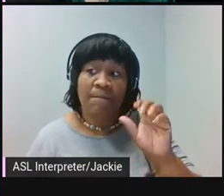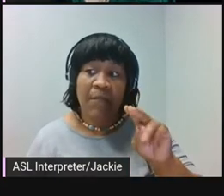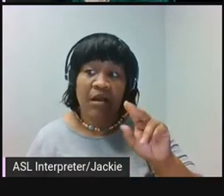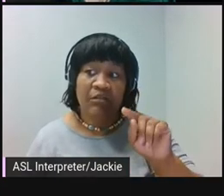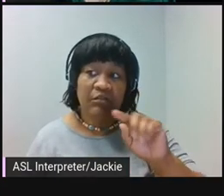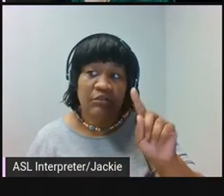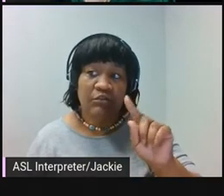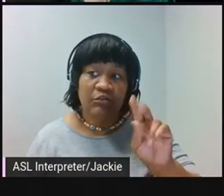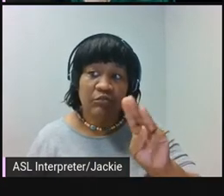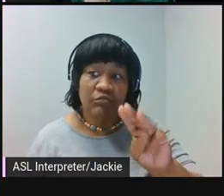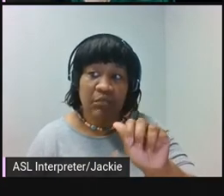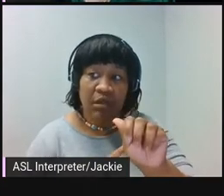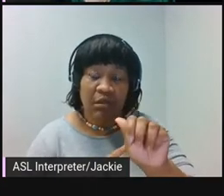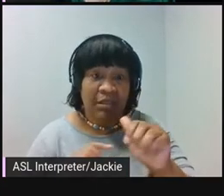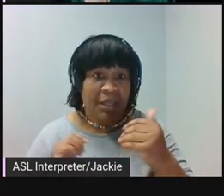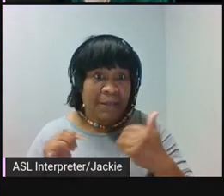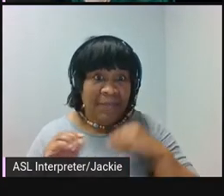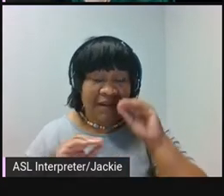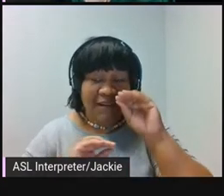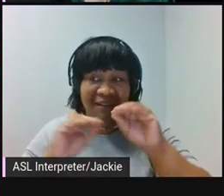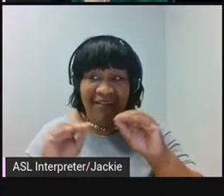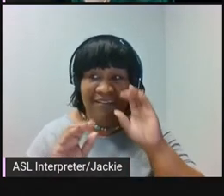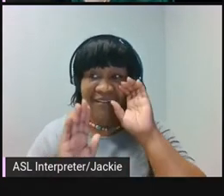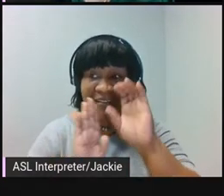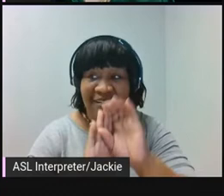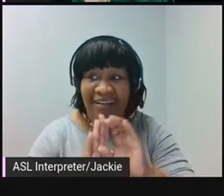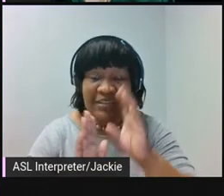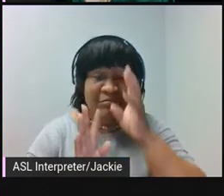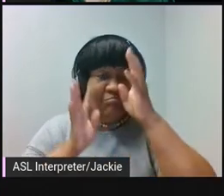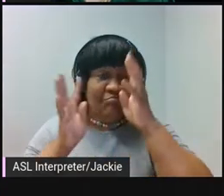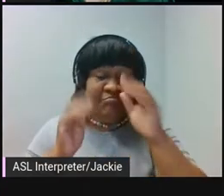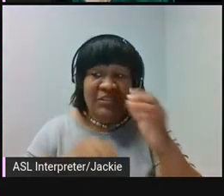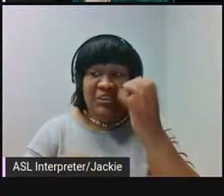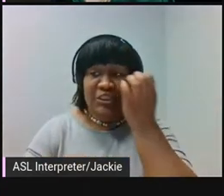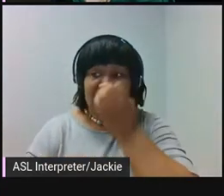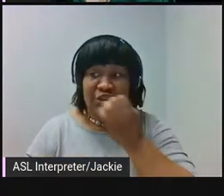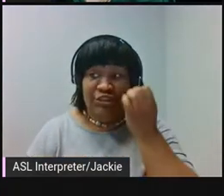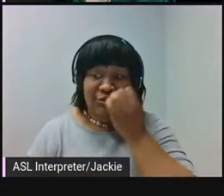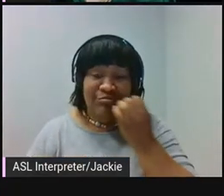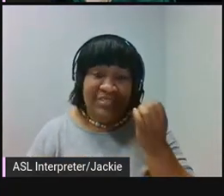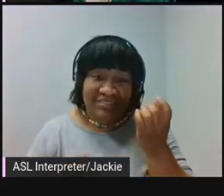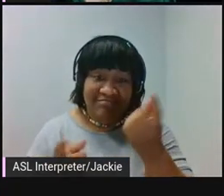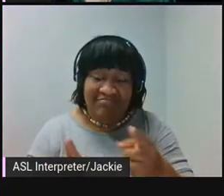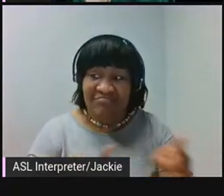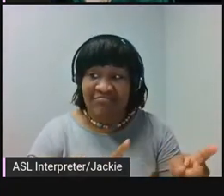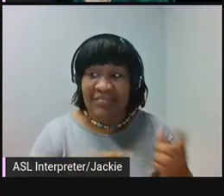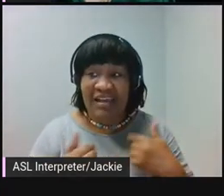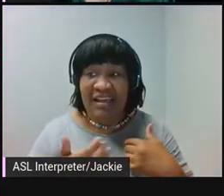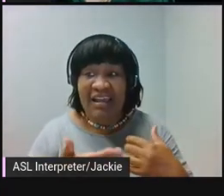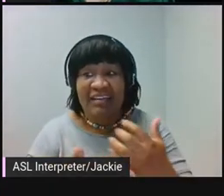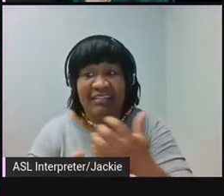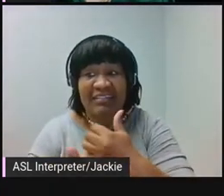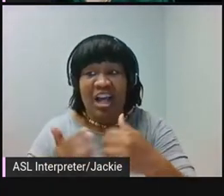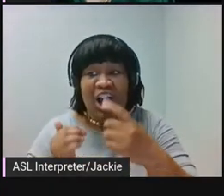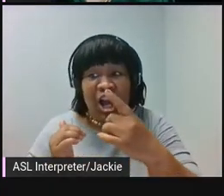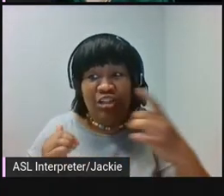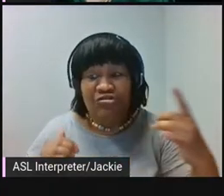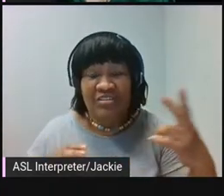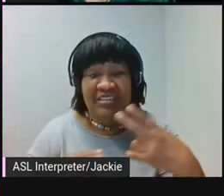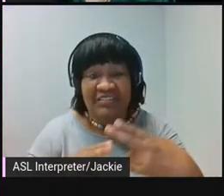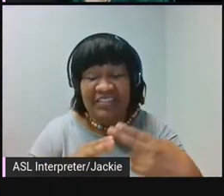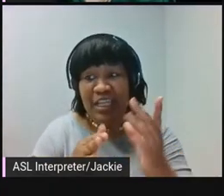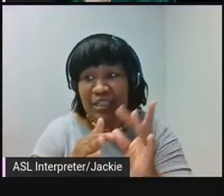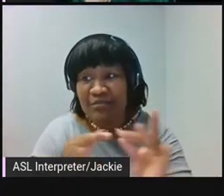My installations and sculptures deconstruct the fantasy of European gentility. I've compiled hundreds of names and